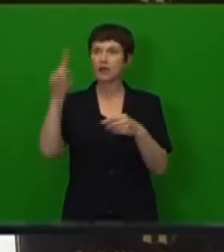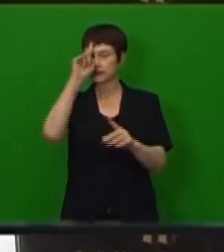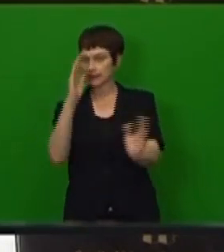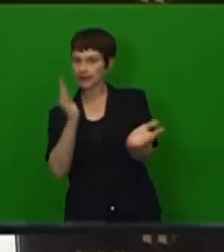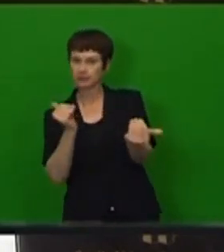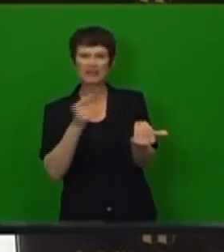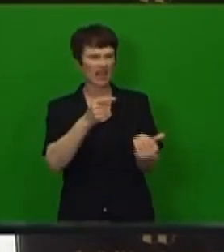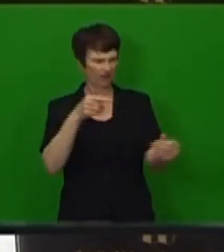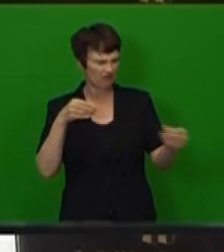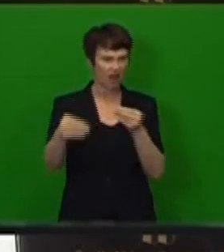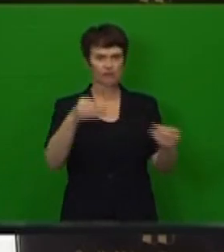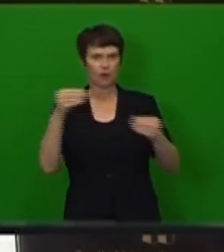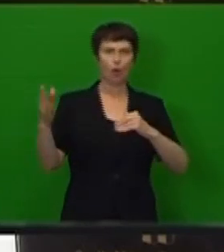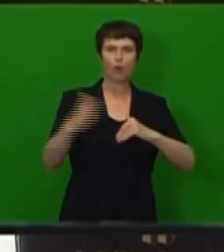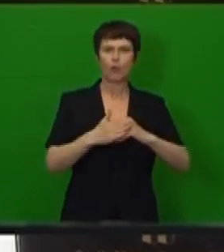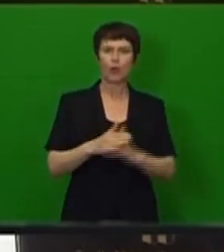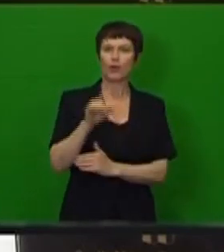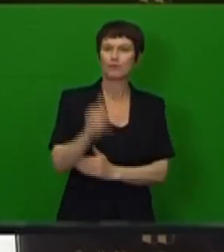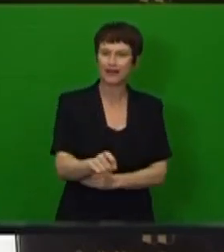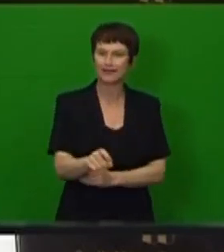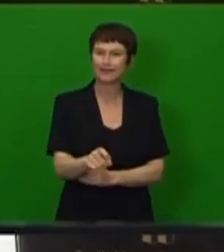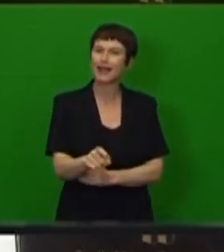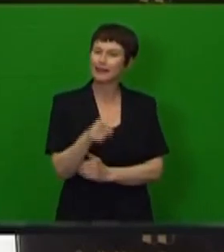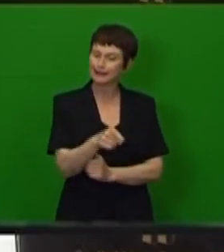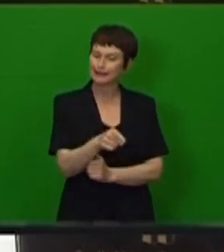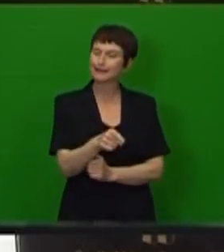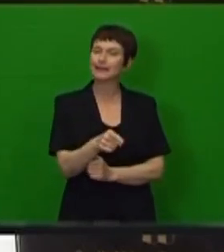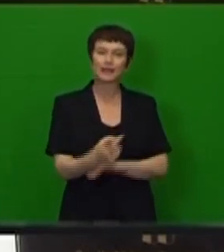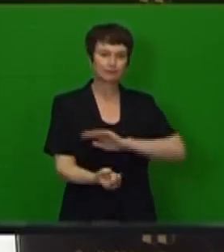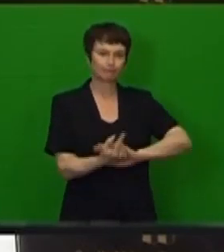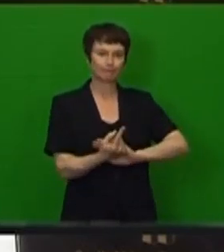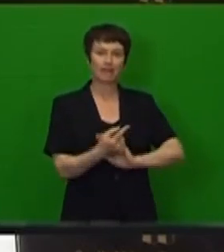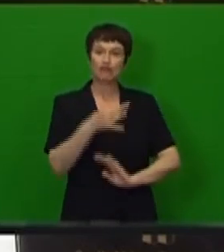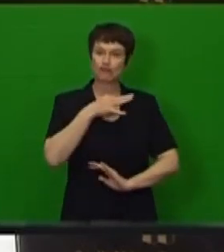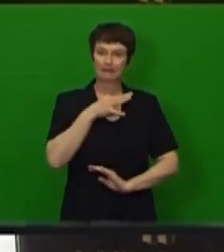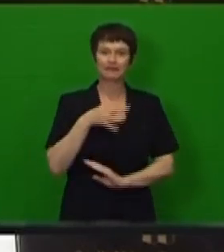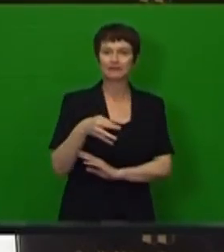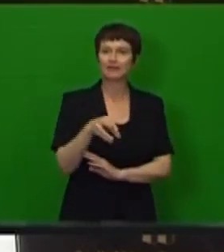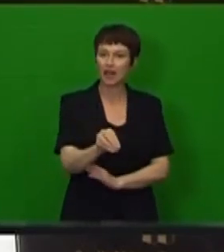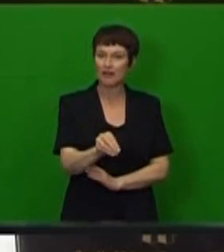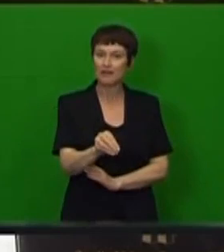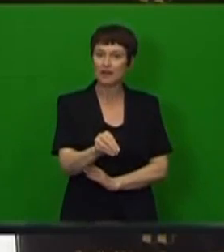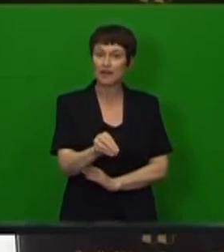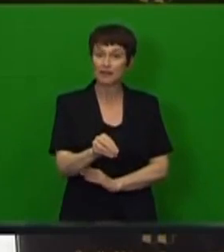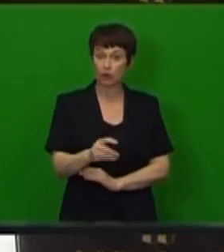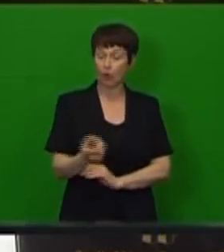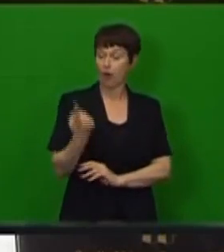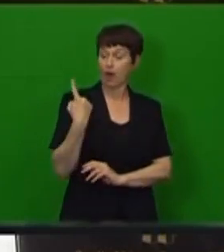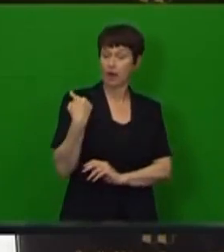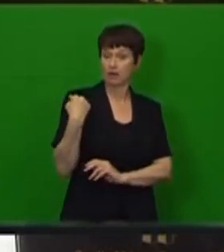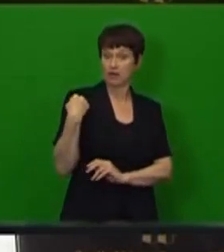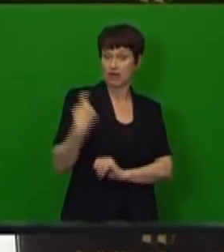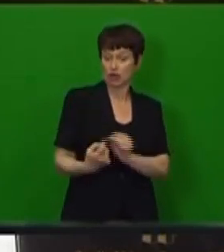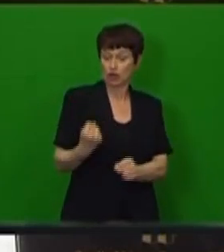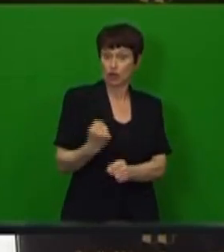risk of market volatility should this not materialize. Since the July MPC, the